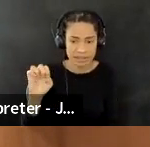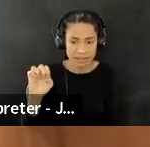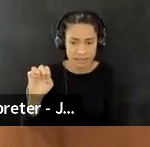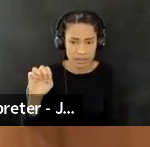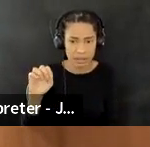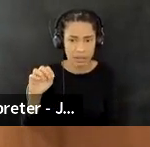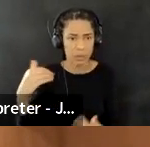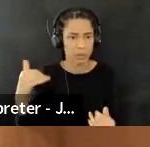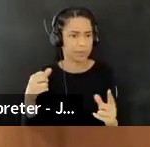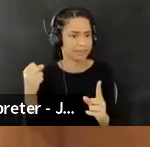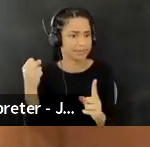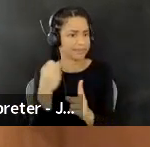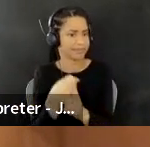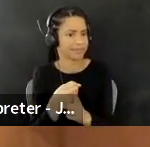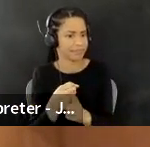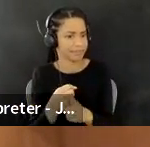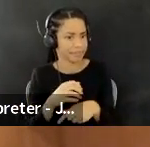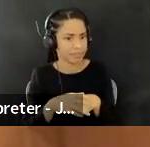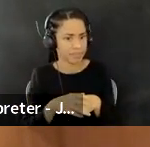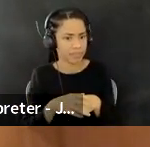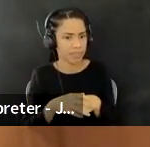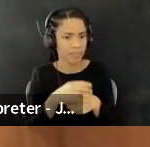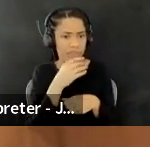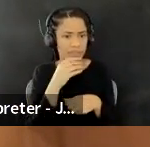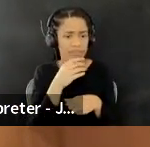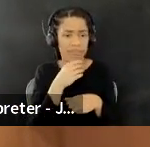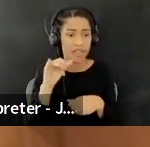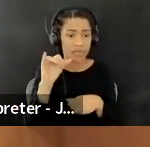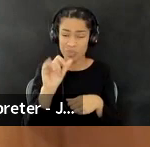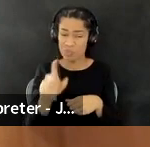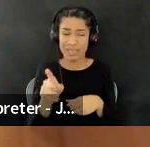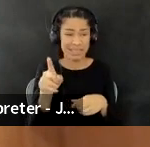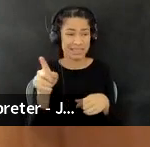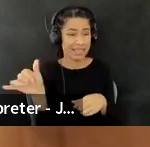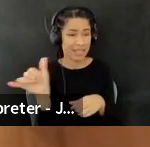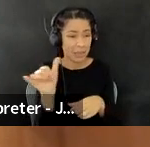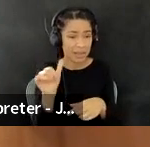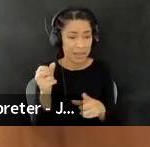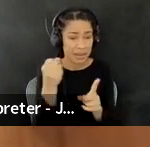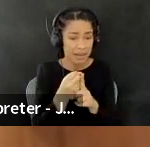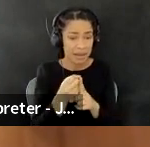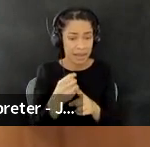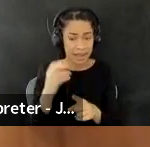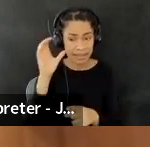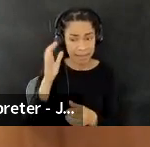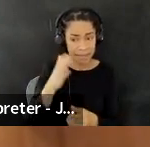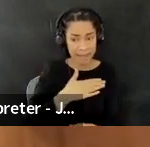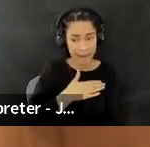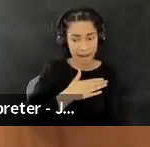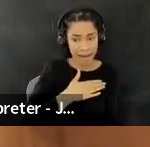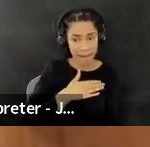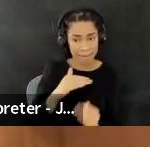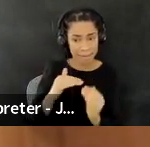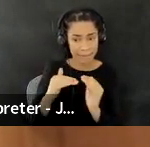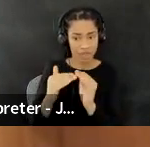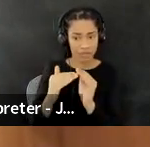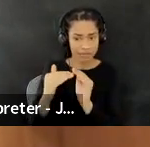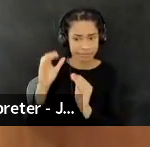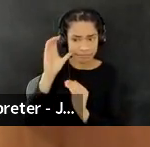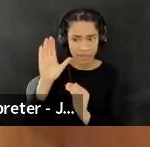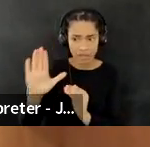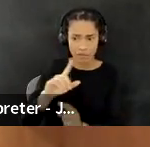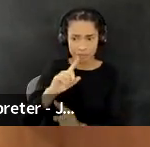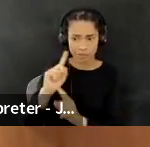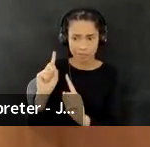impactful, and equally impactful, was listening to my peers react to what they had read